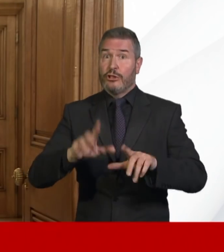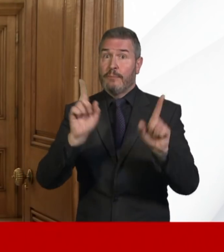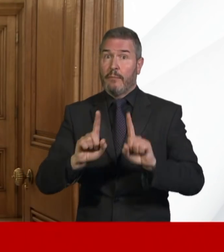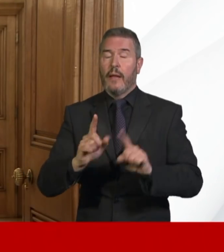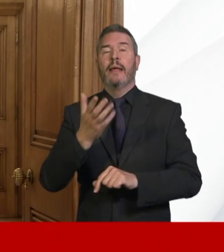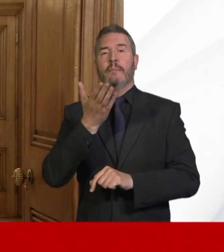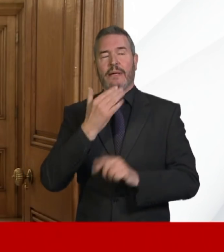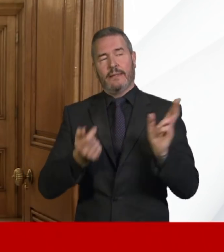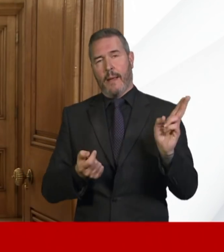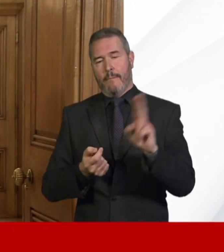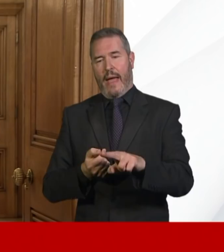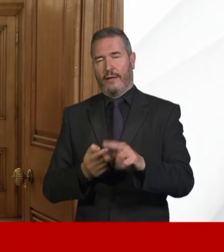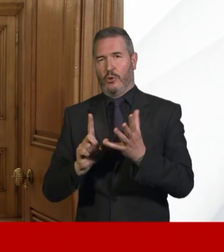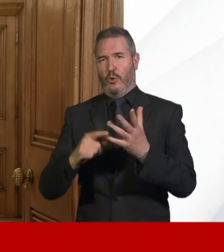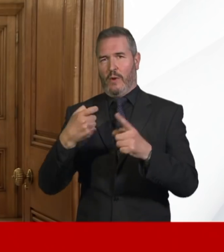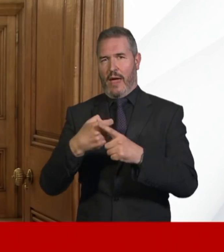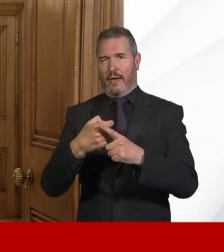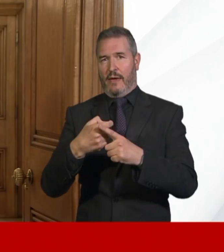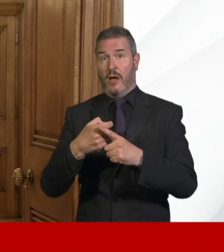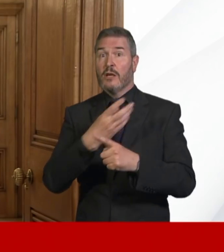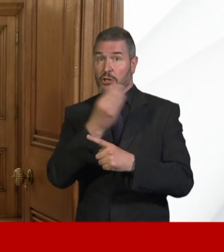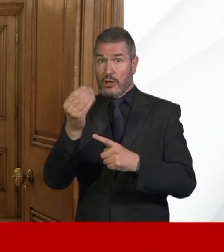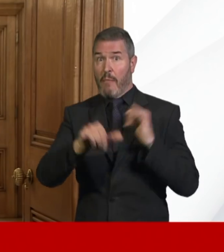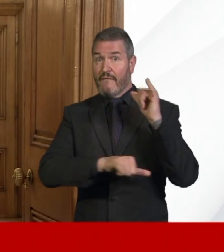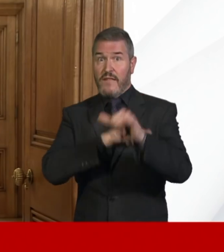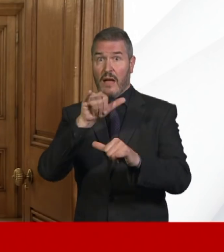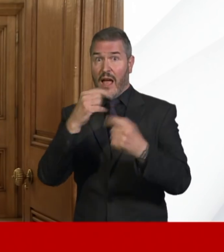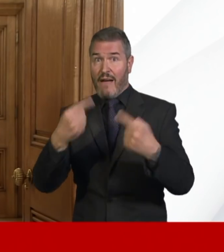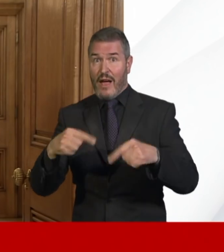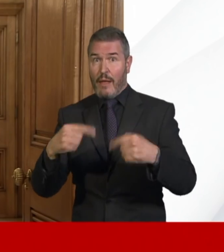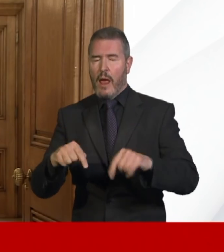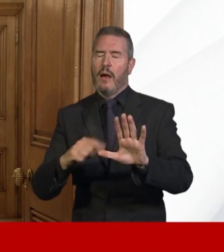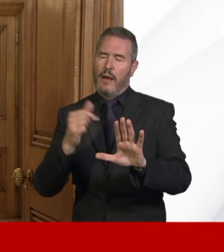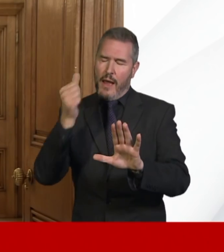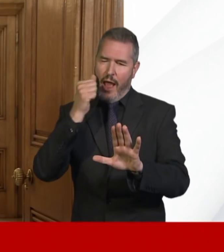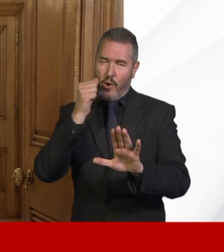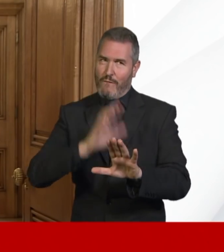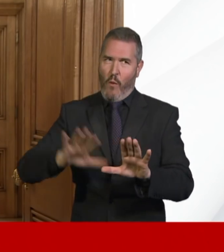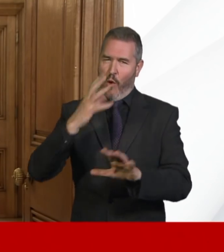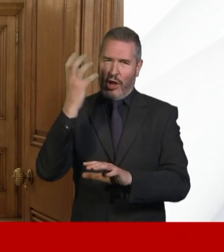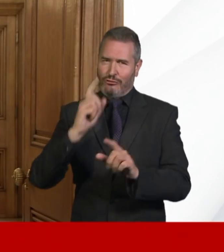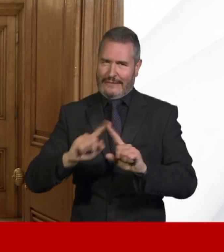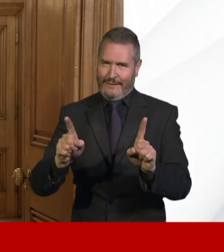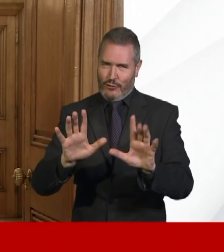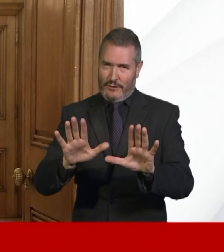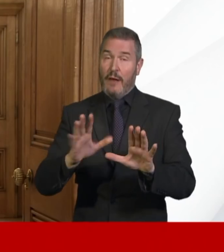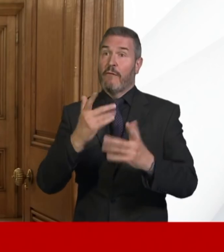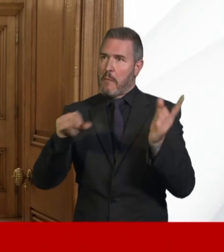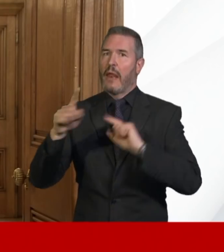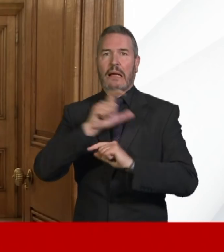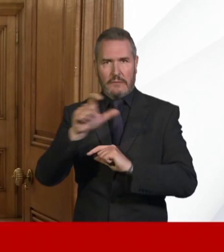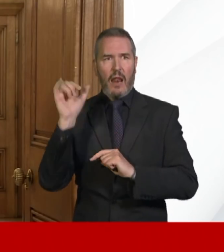back to the UK whilst there are still commercial flights available. That isn't the case in all countries, but it is in many.